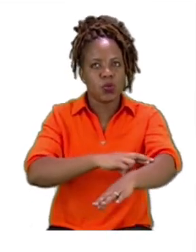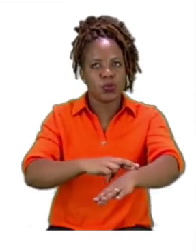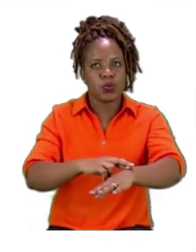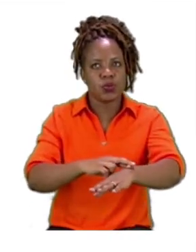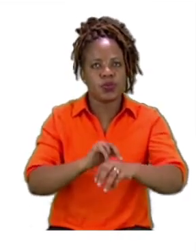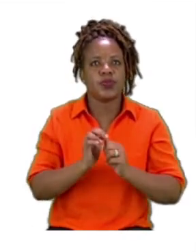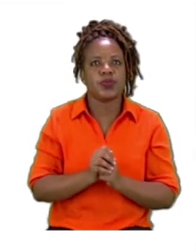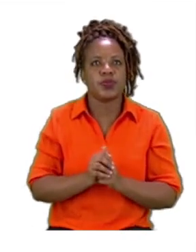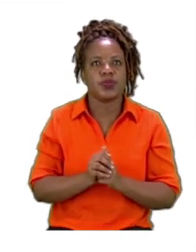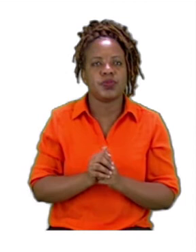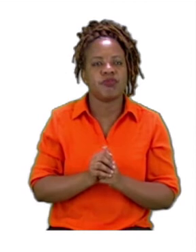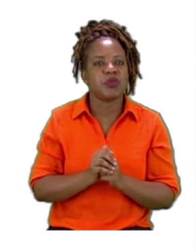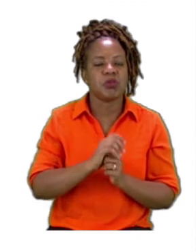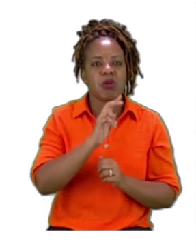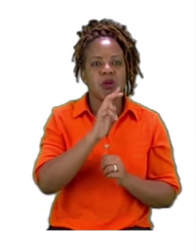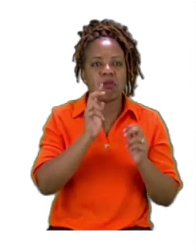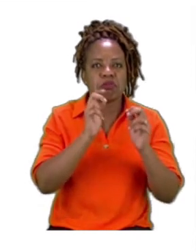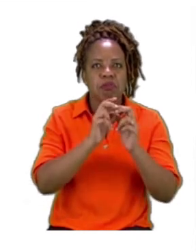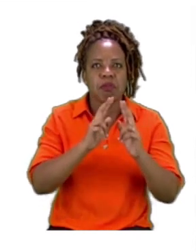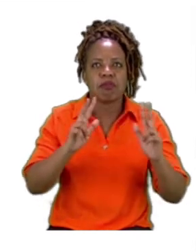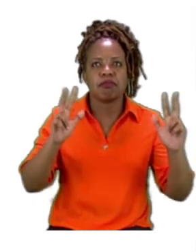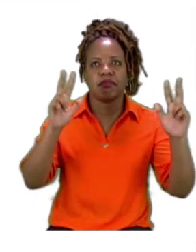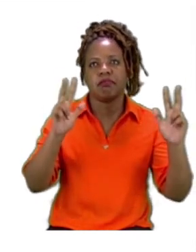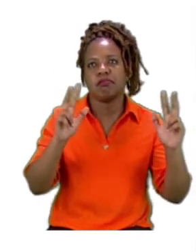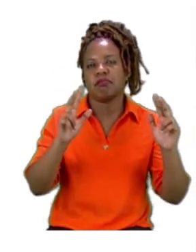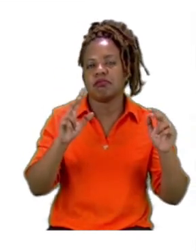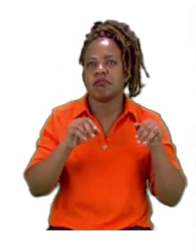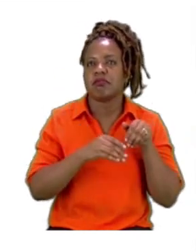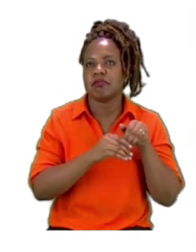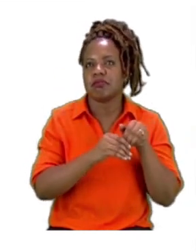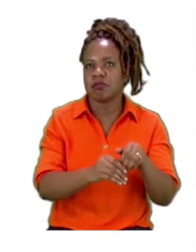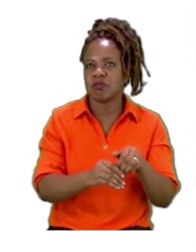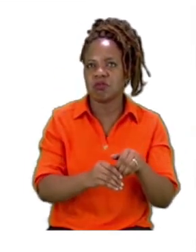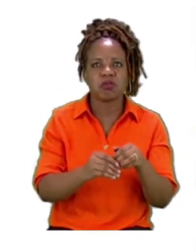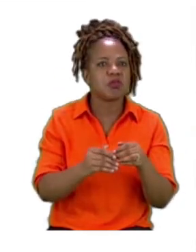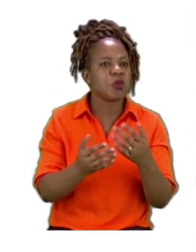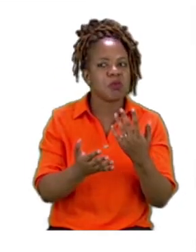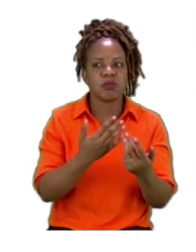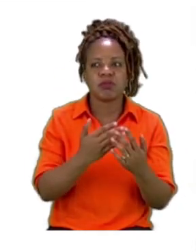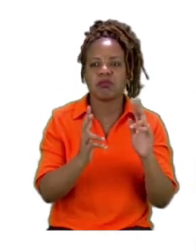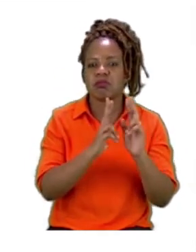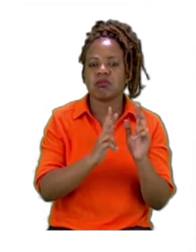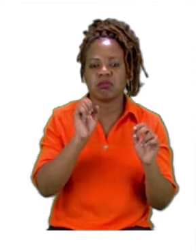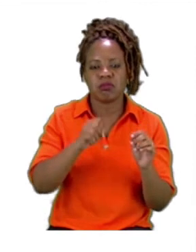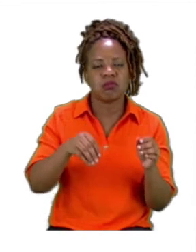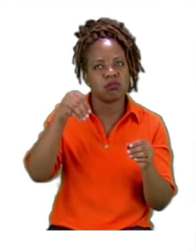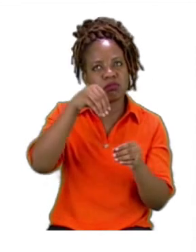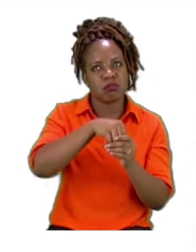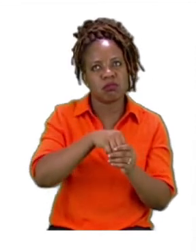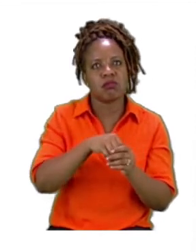considered public transport because anyone can ride in a taxi. A